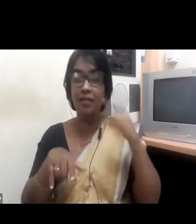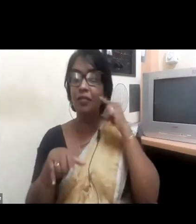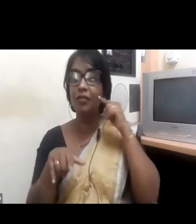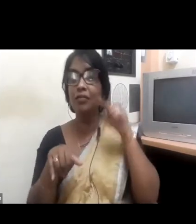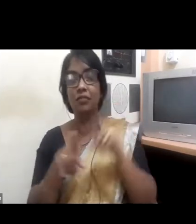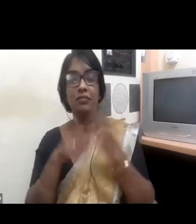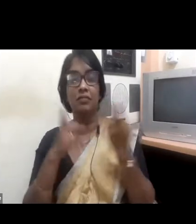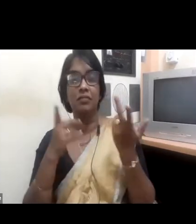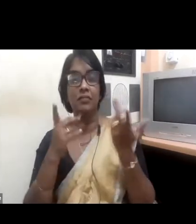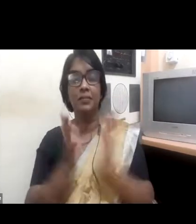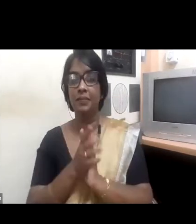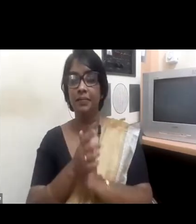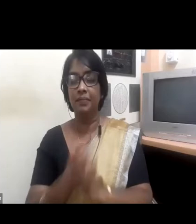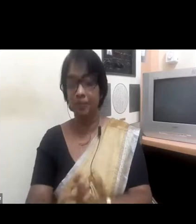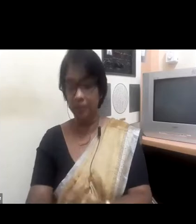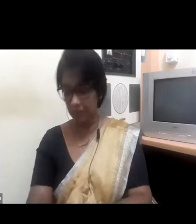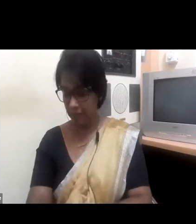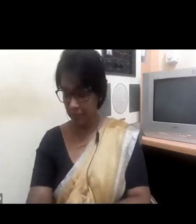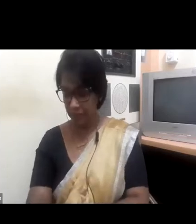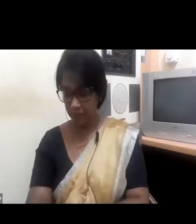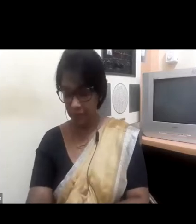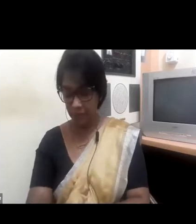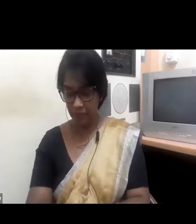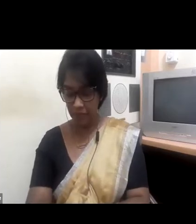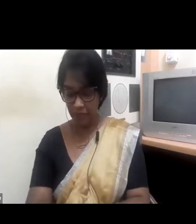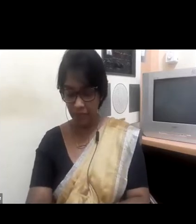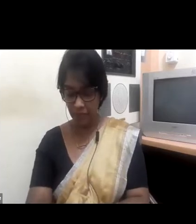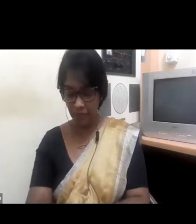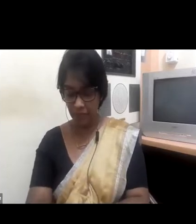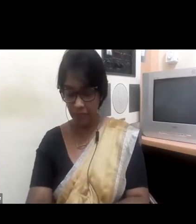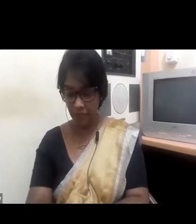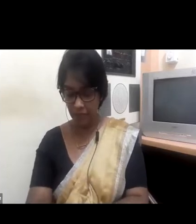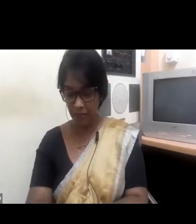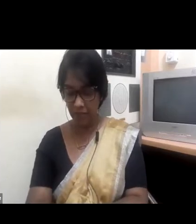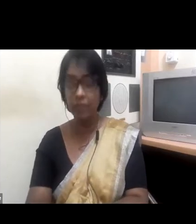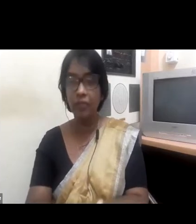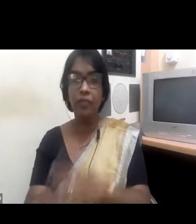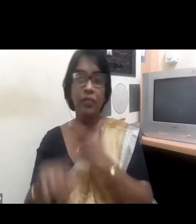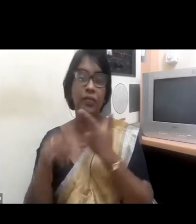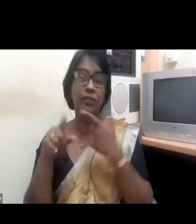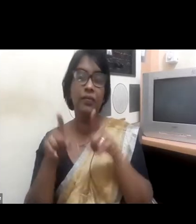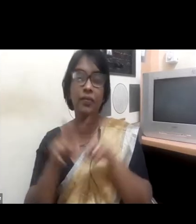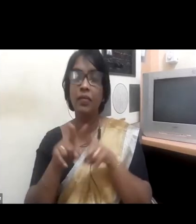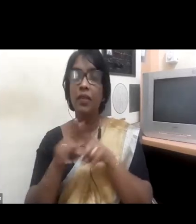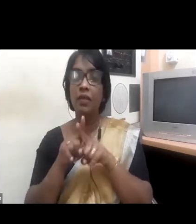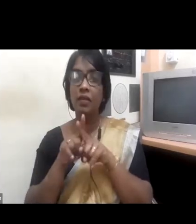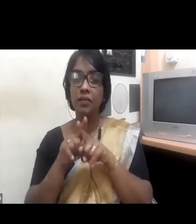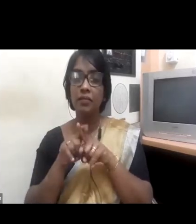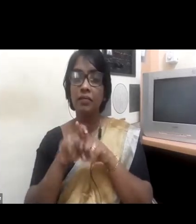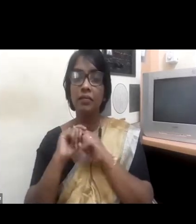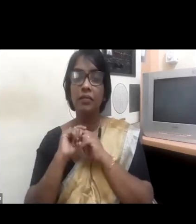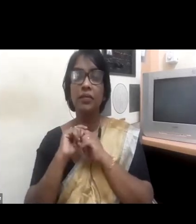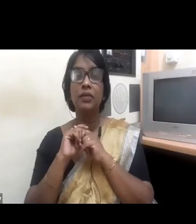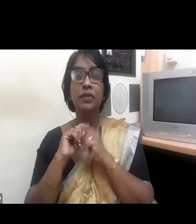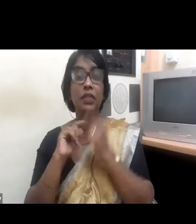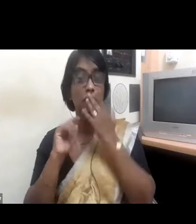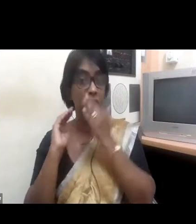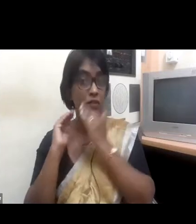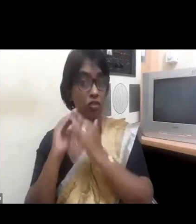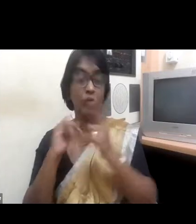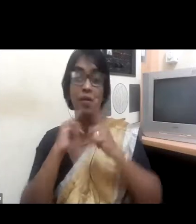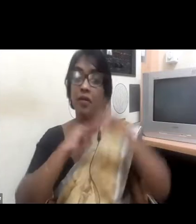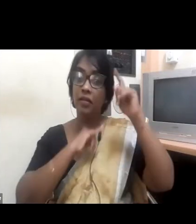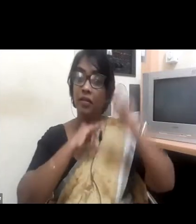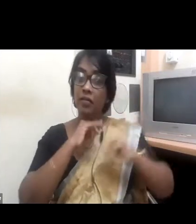recruitment. You know, what school you went to, what universities you attended, I think, in today's